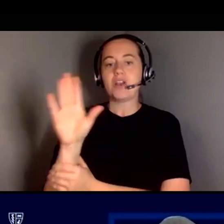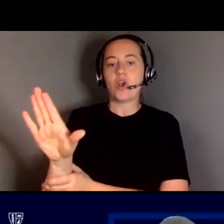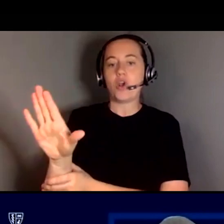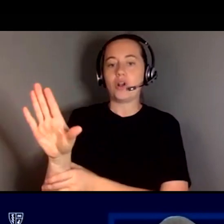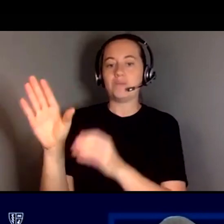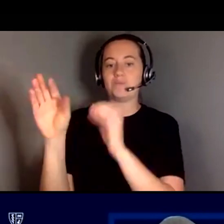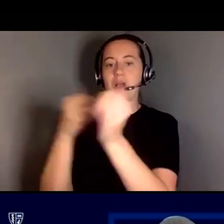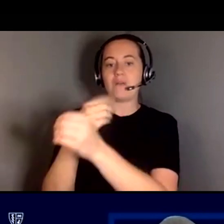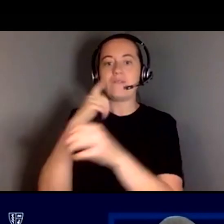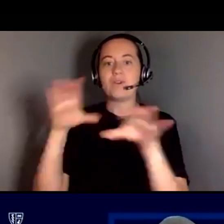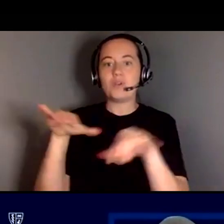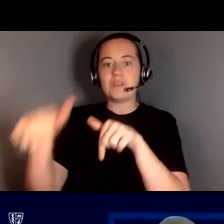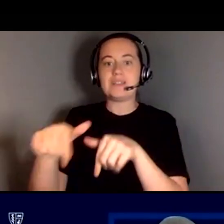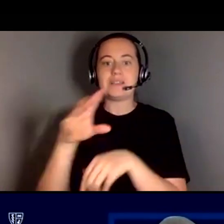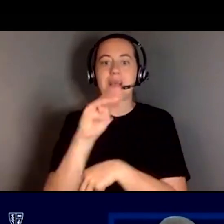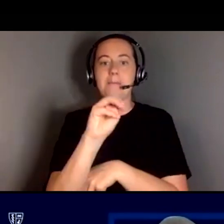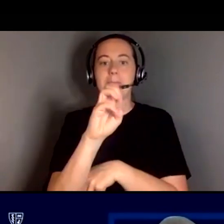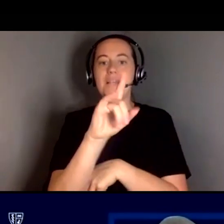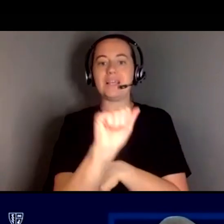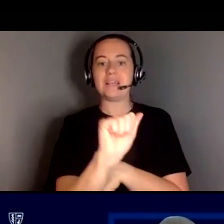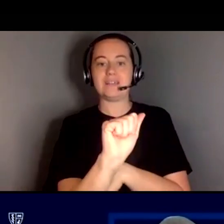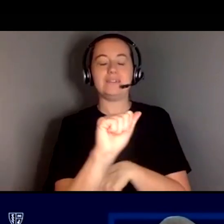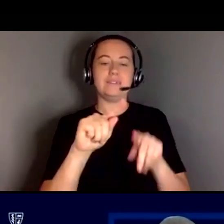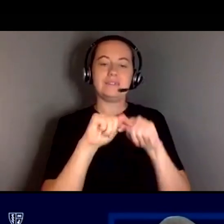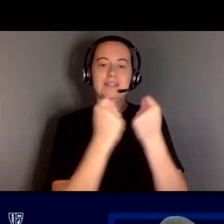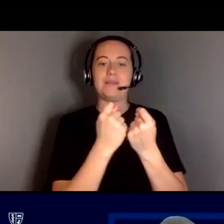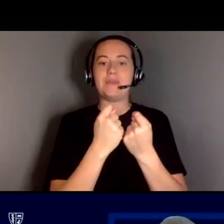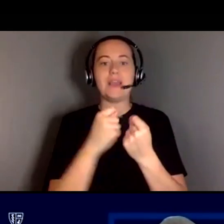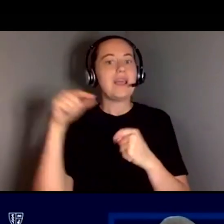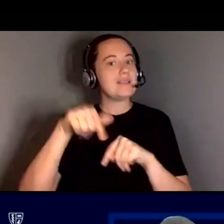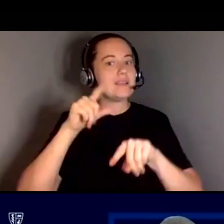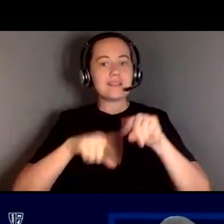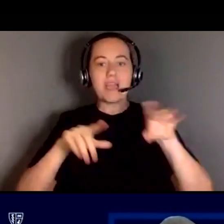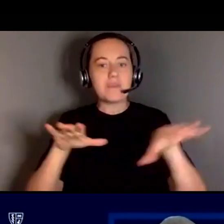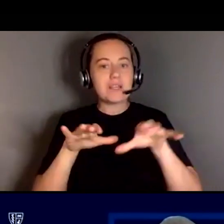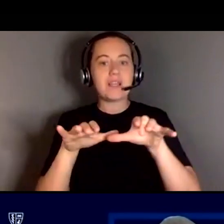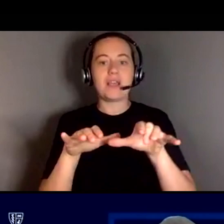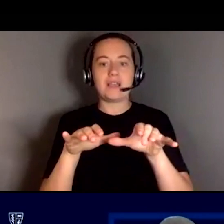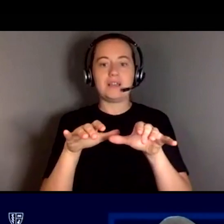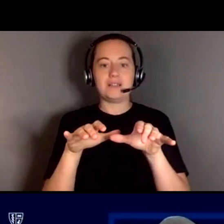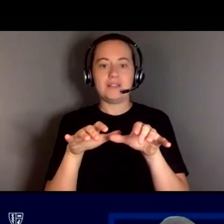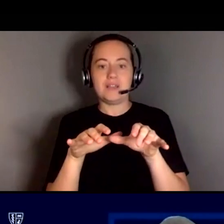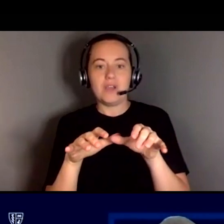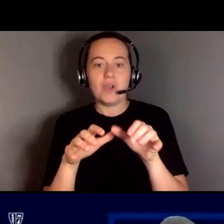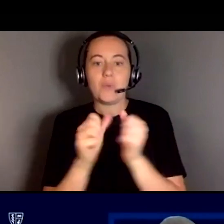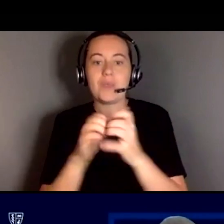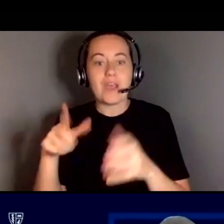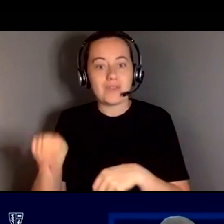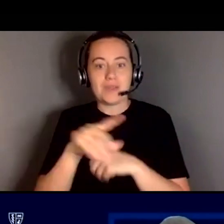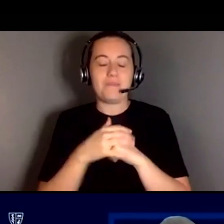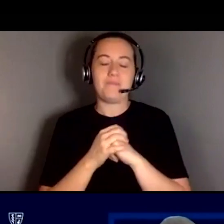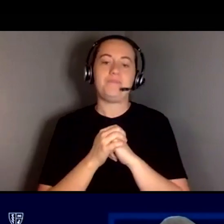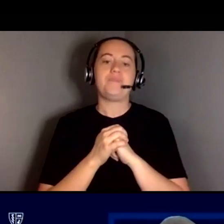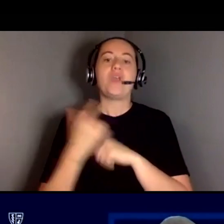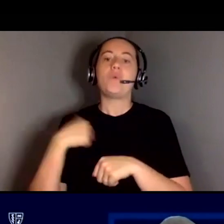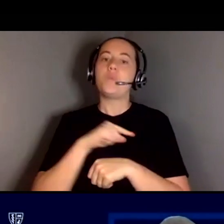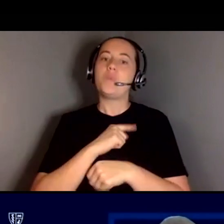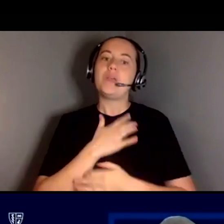you know, our media team. This certainly cannot be done in a vacuum, so we appreciate all that they do.